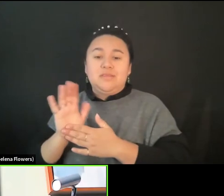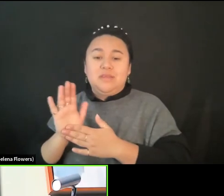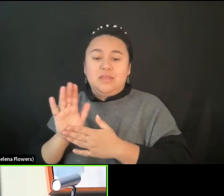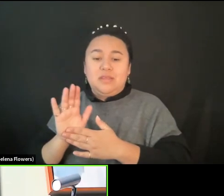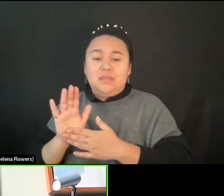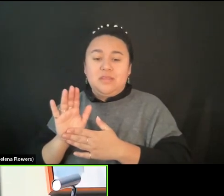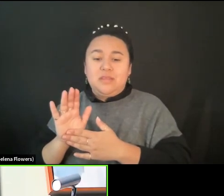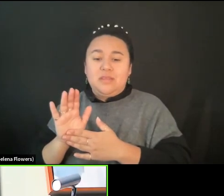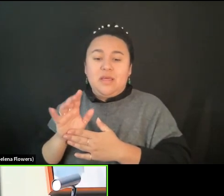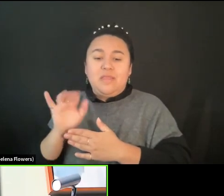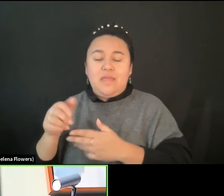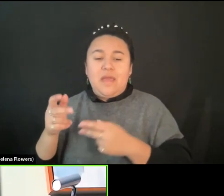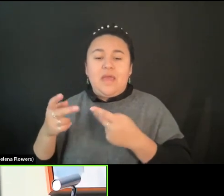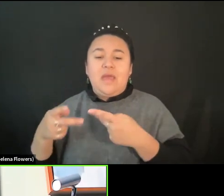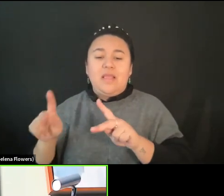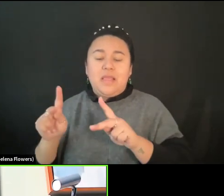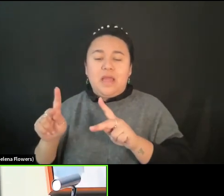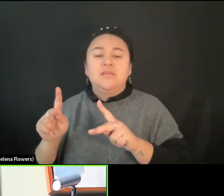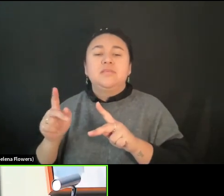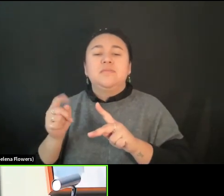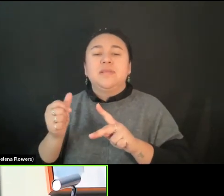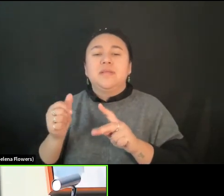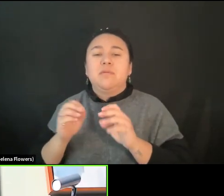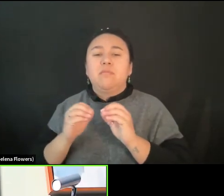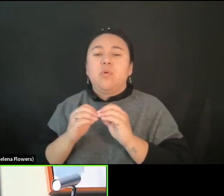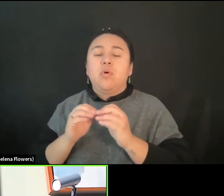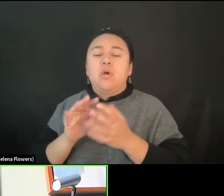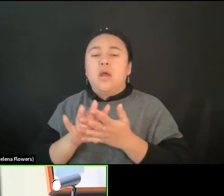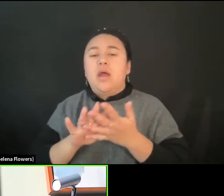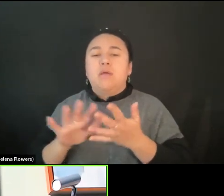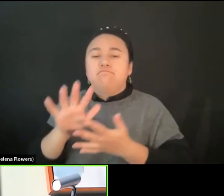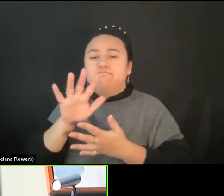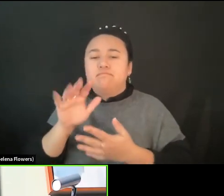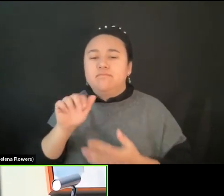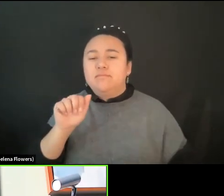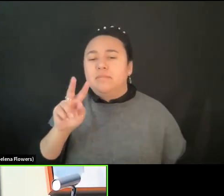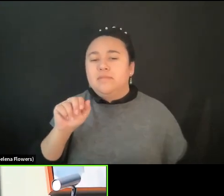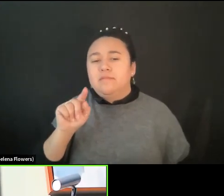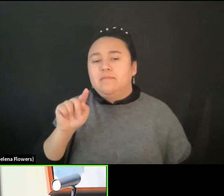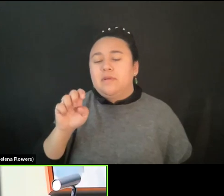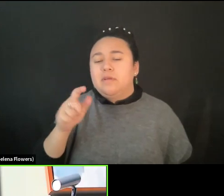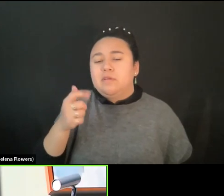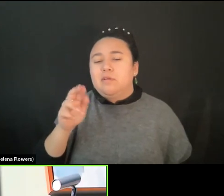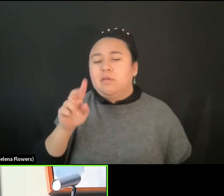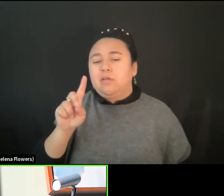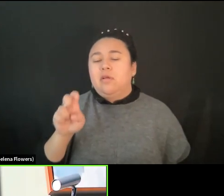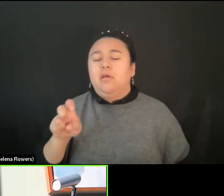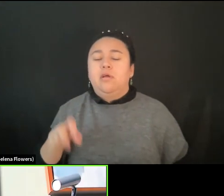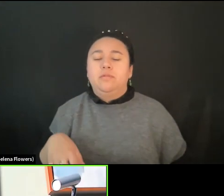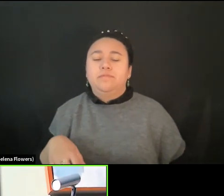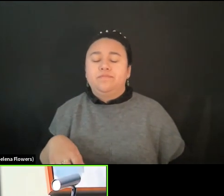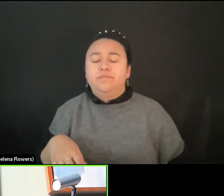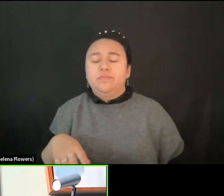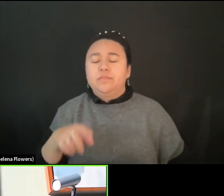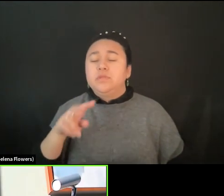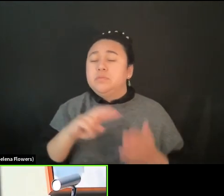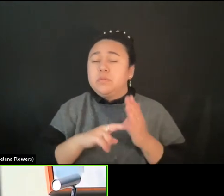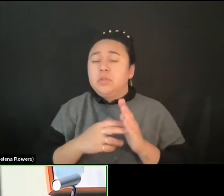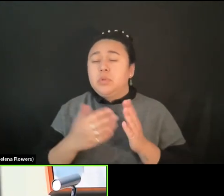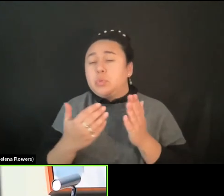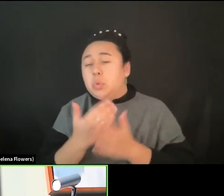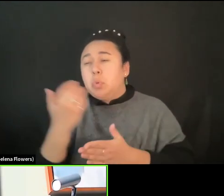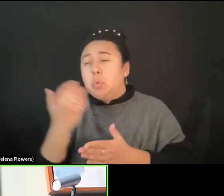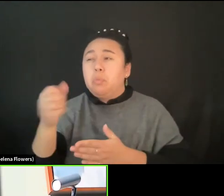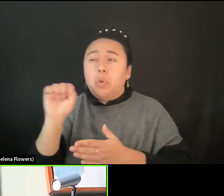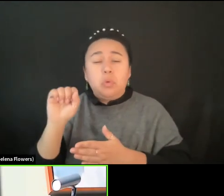to always be a bit more avant-garde. So, when we talk about the new movements and social movements in